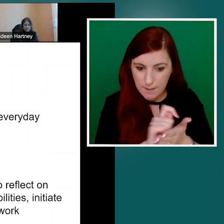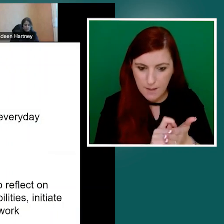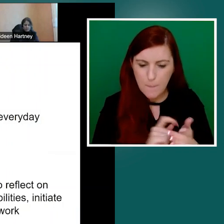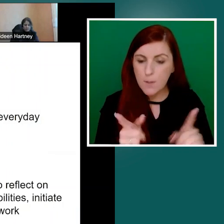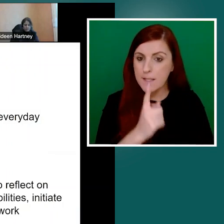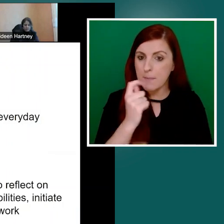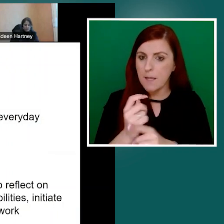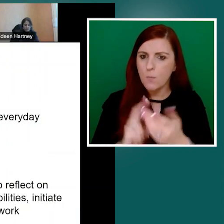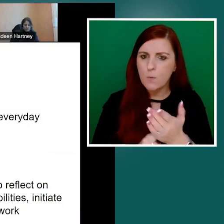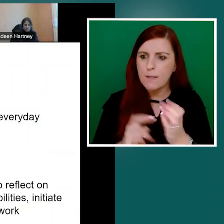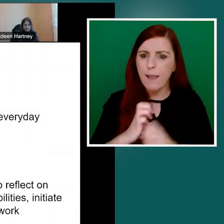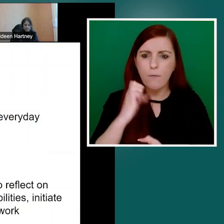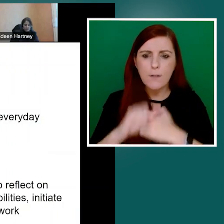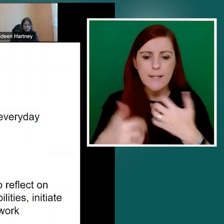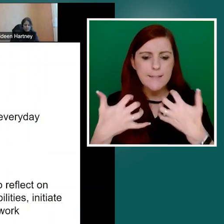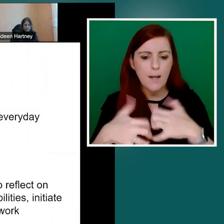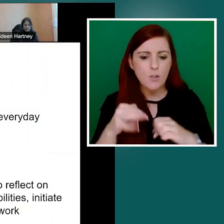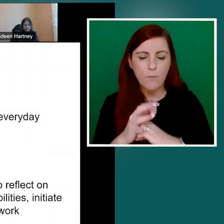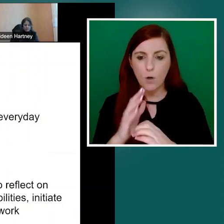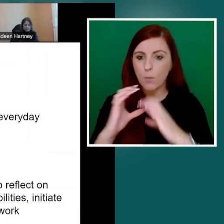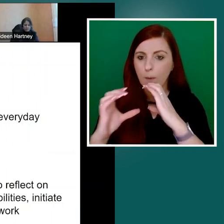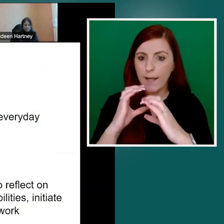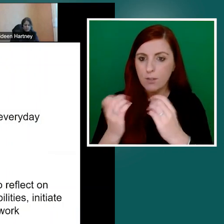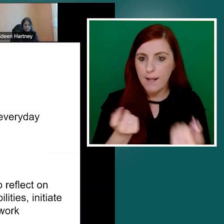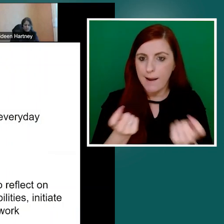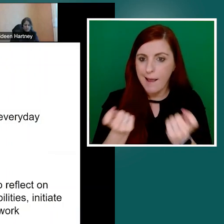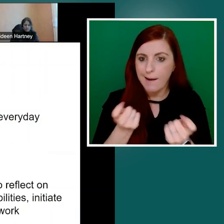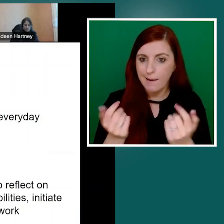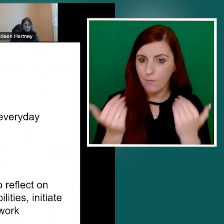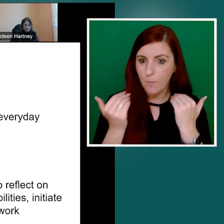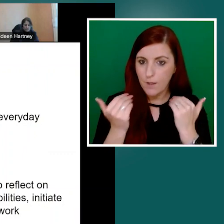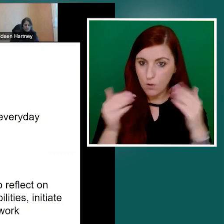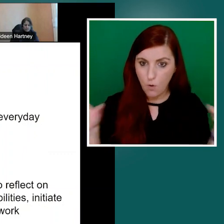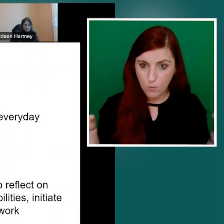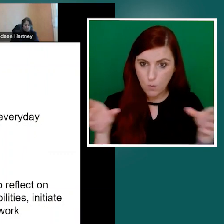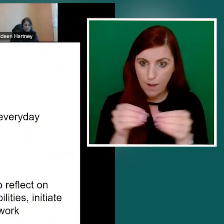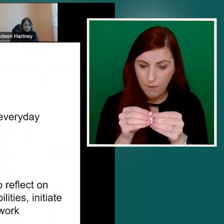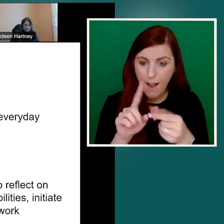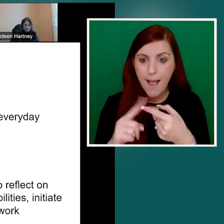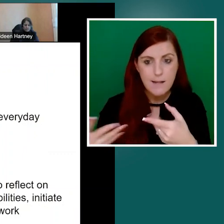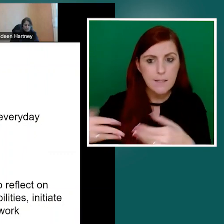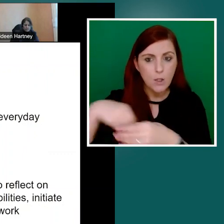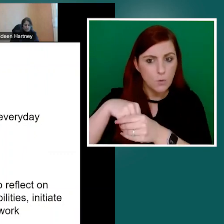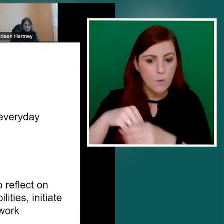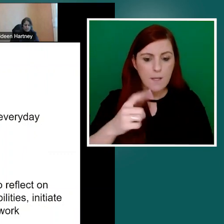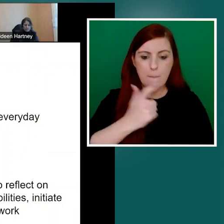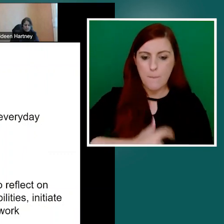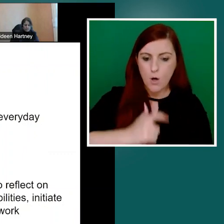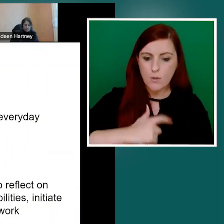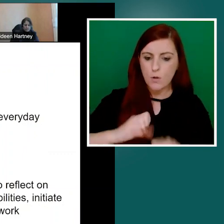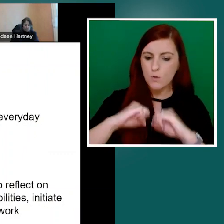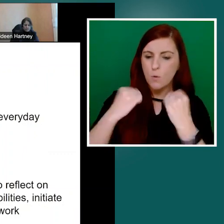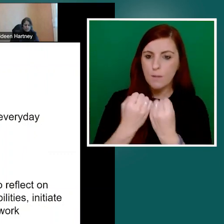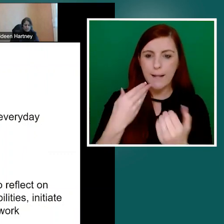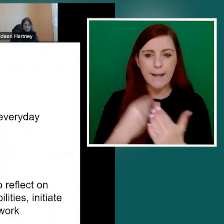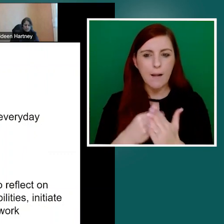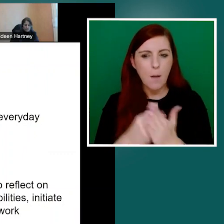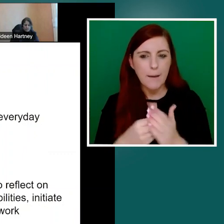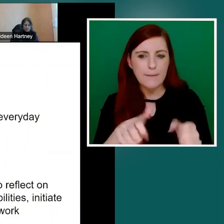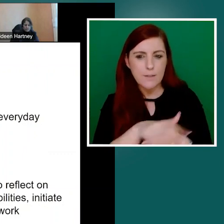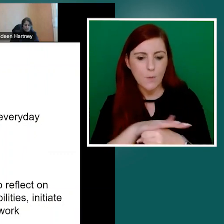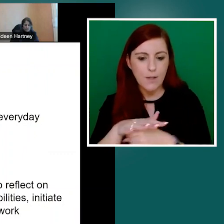technology to communicate and handle information. But it also includes personal, social and economic dimensions.